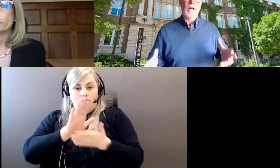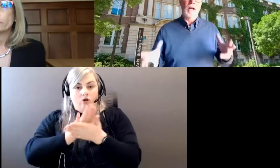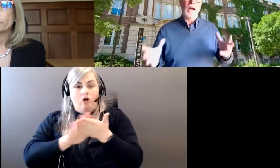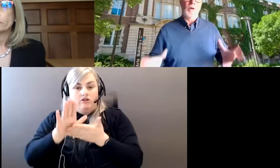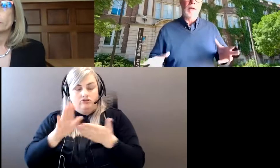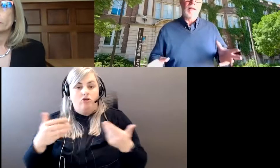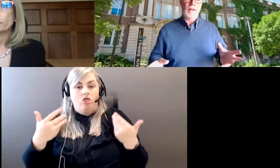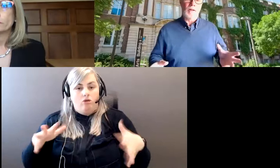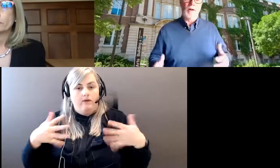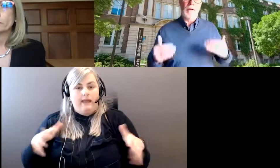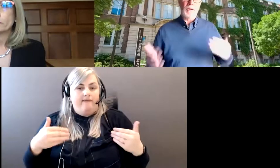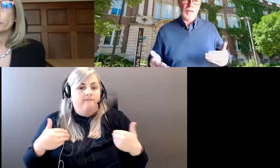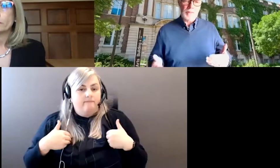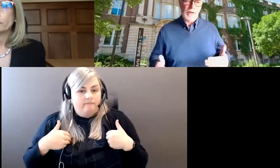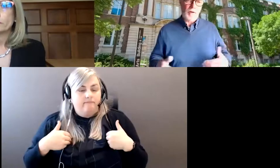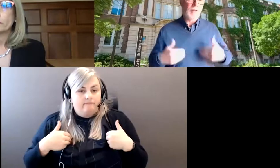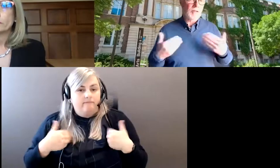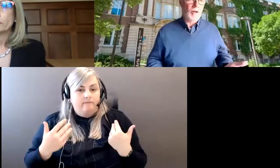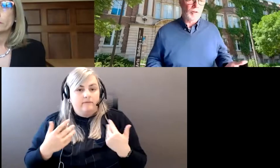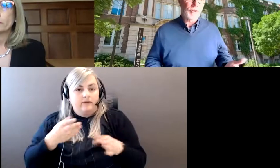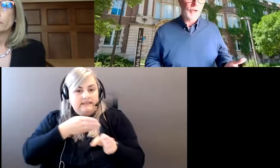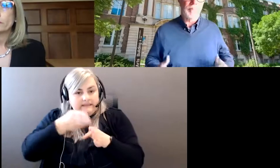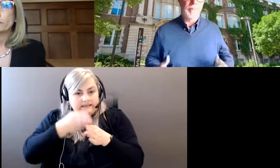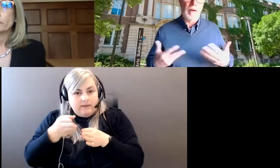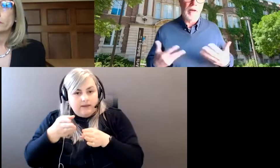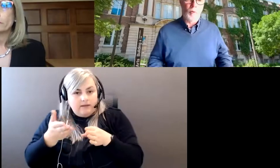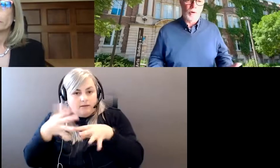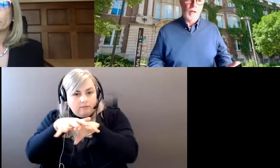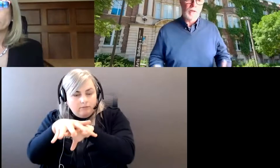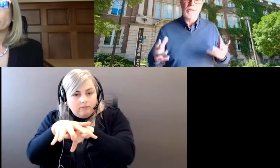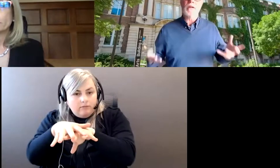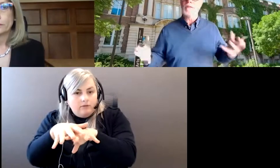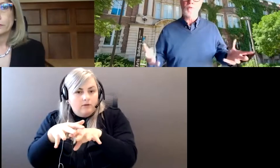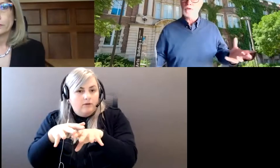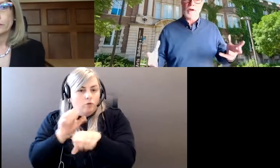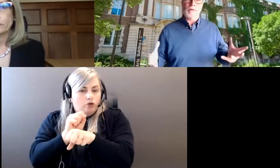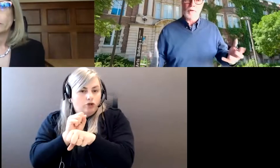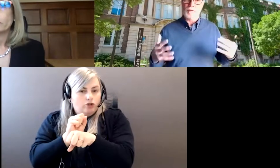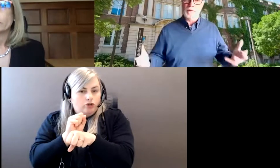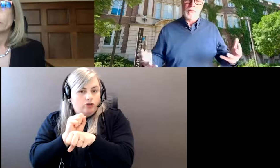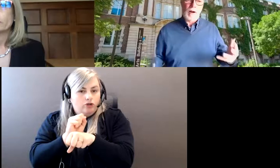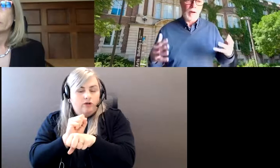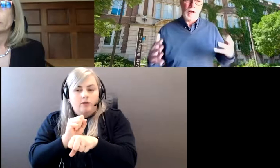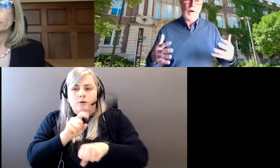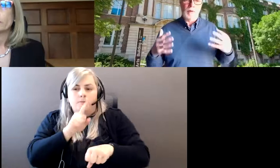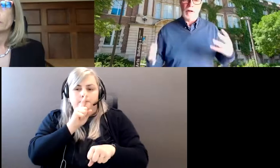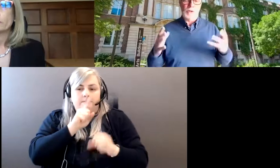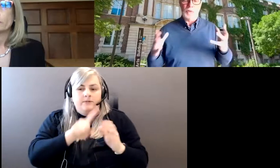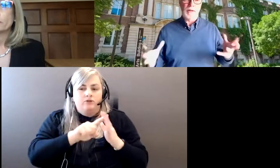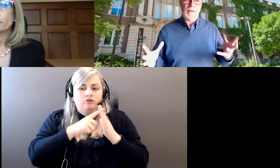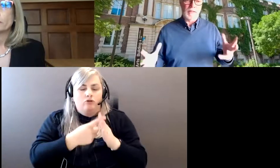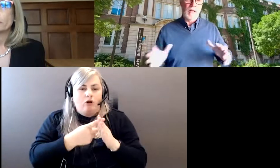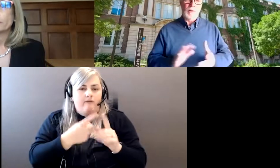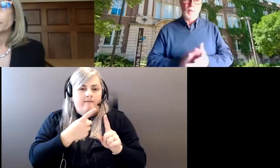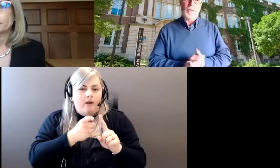a great deal of interdisciplinary scholarship and work. So it's not as if we're starting from zero. I want to acknowledge and